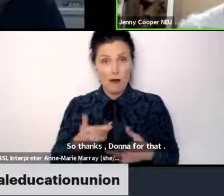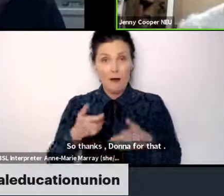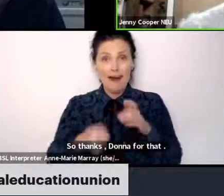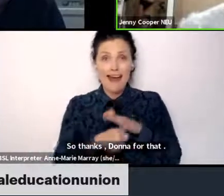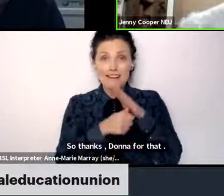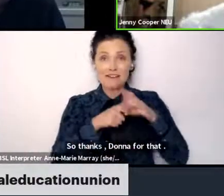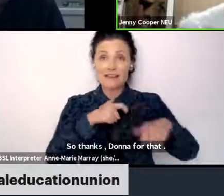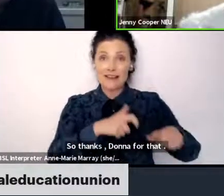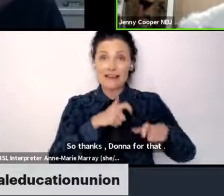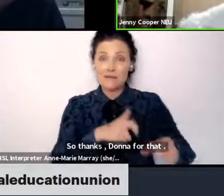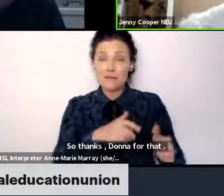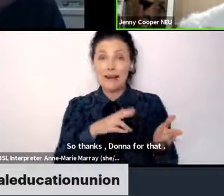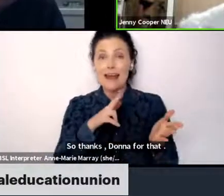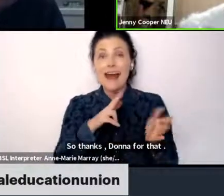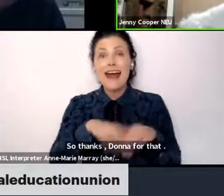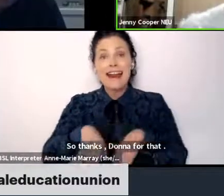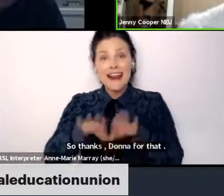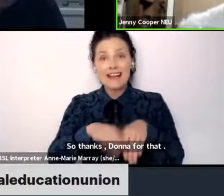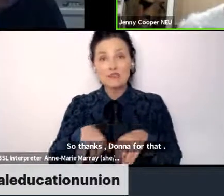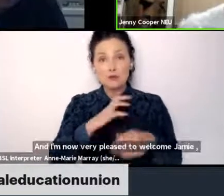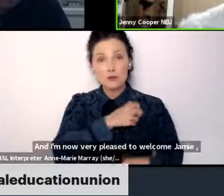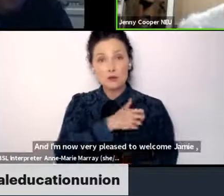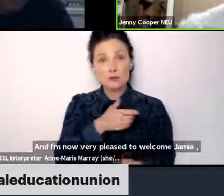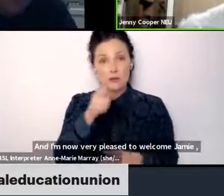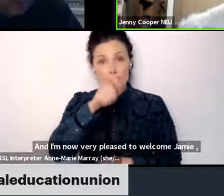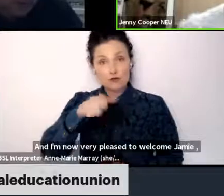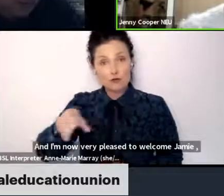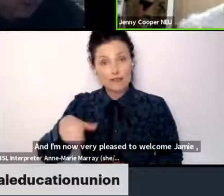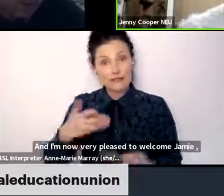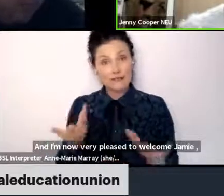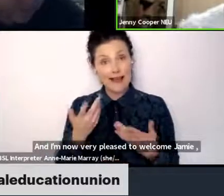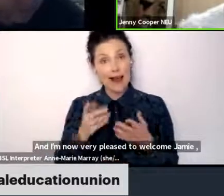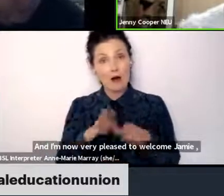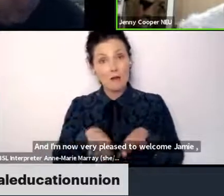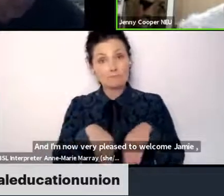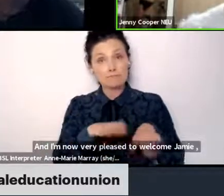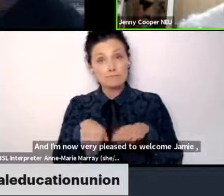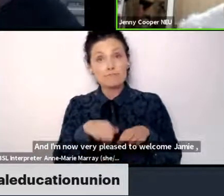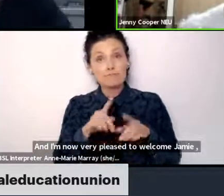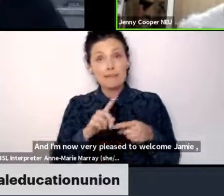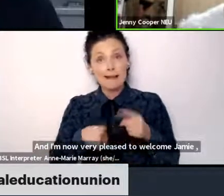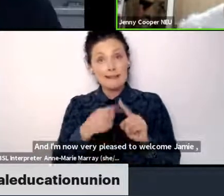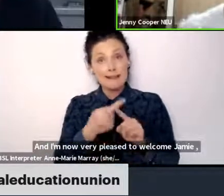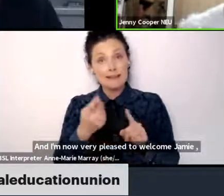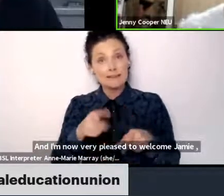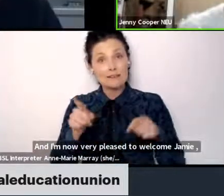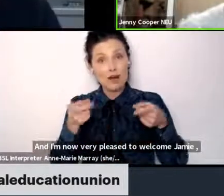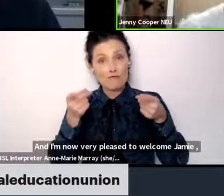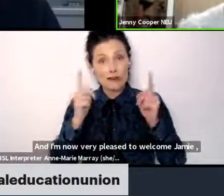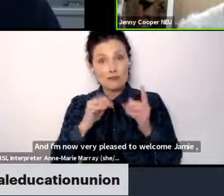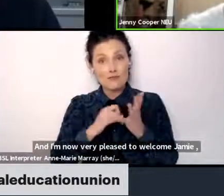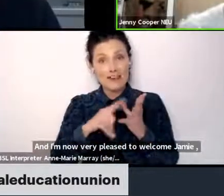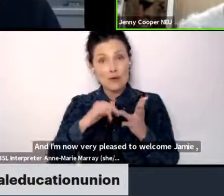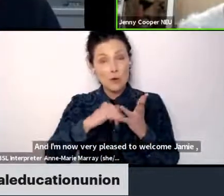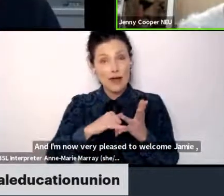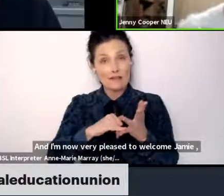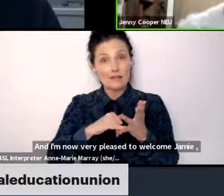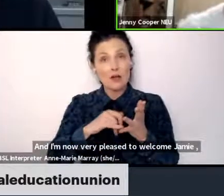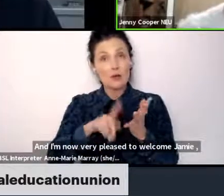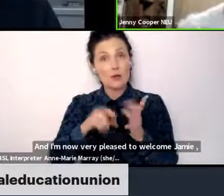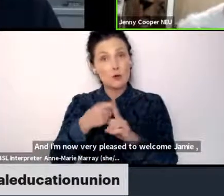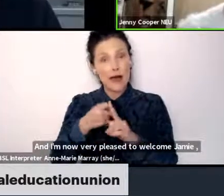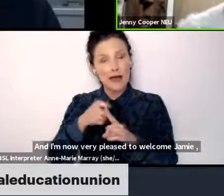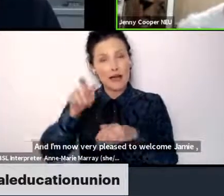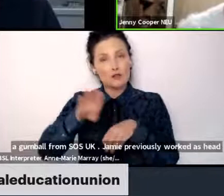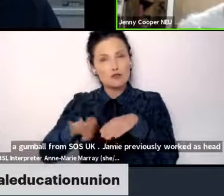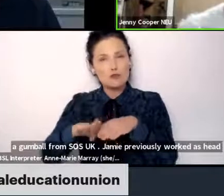Students. He's now the Executive Director of SOS UK, which stands for Students Organising